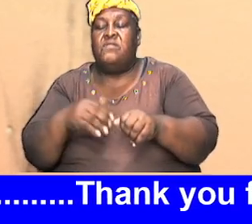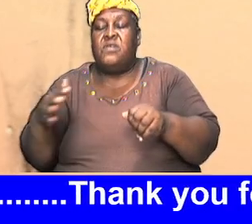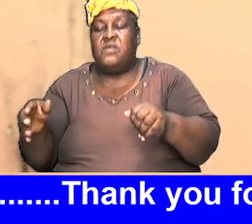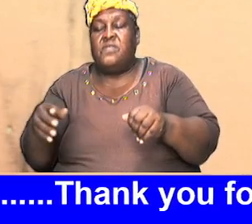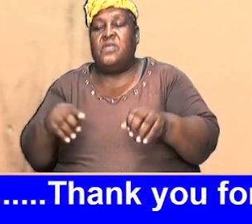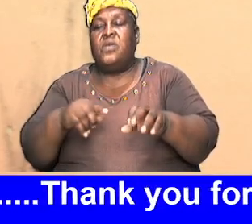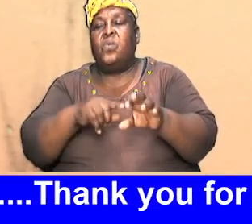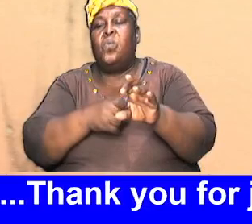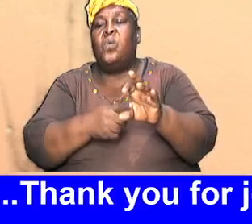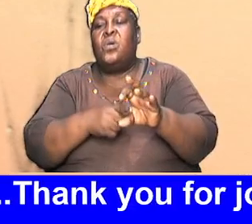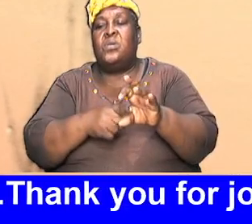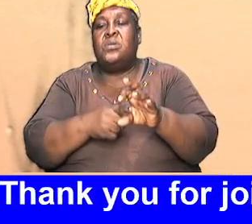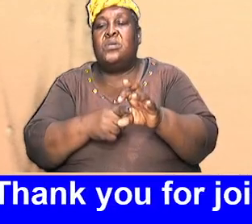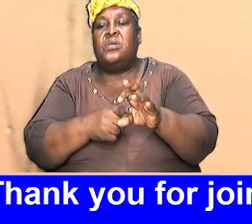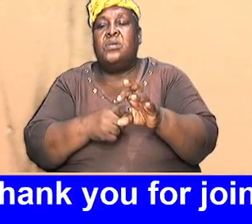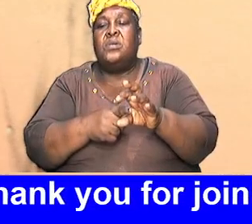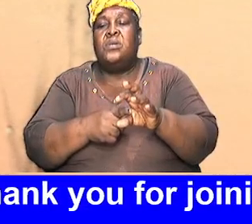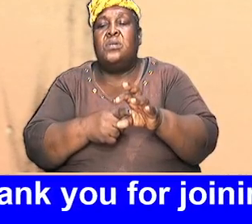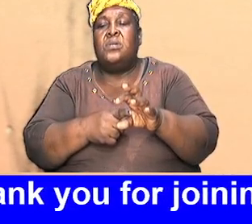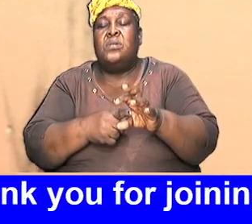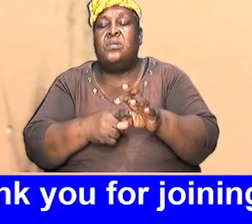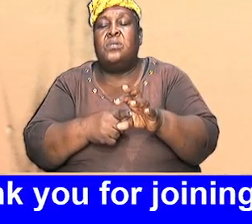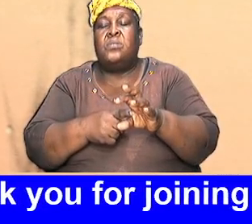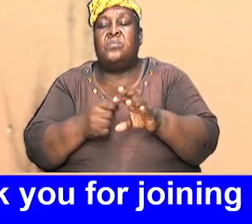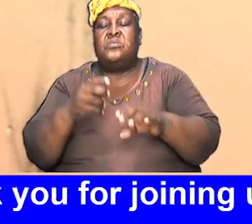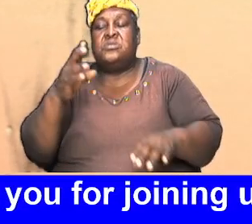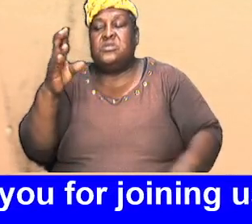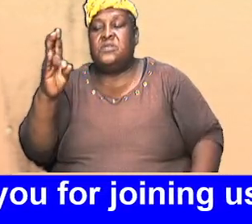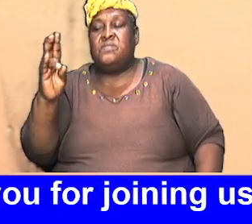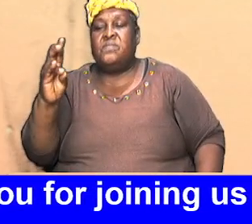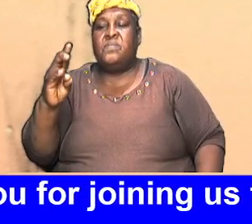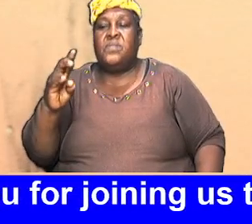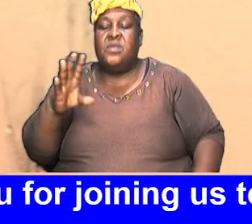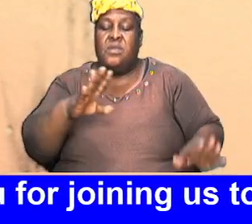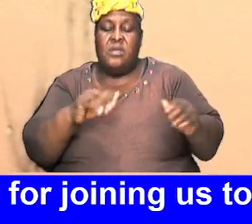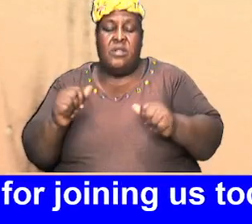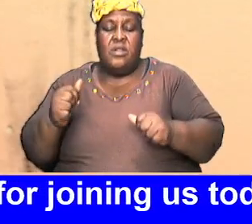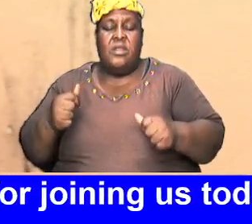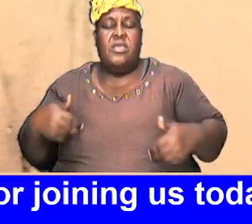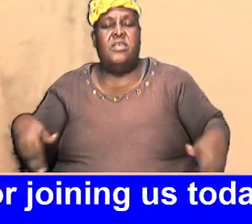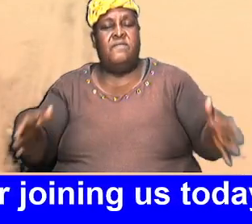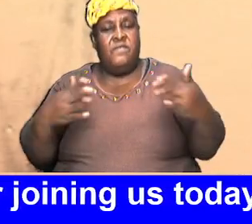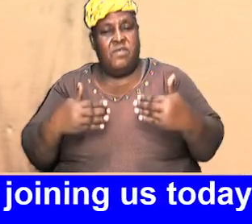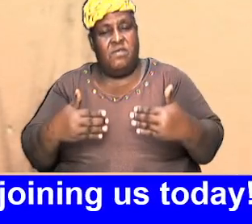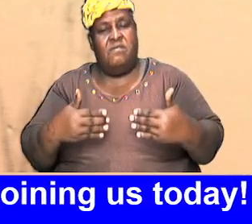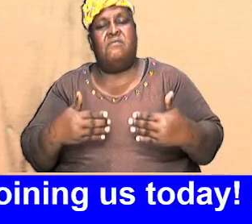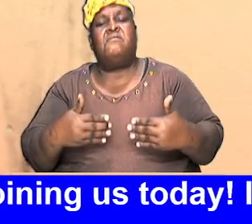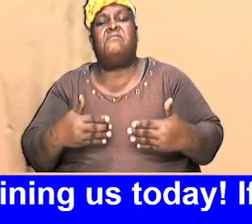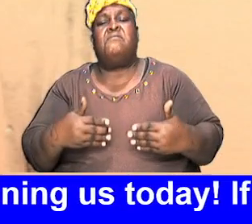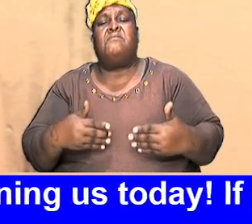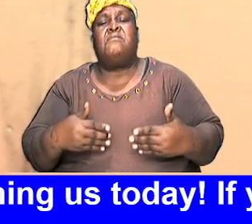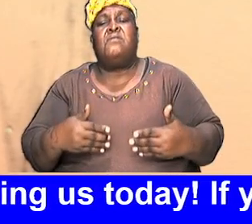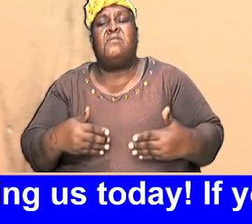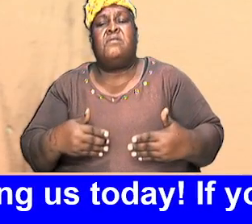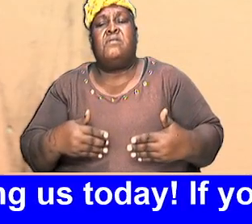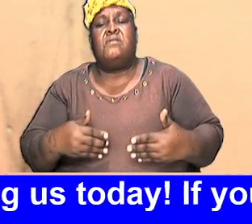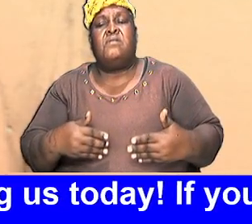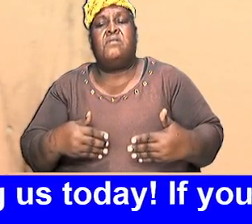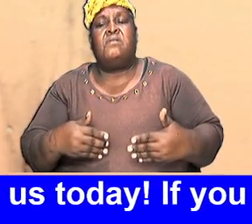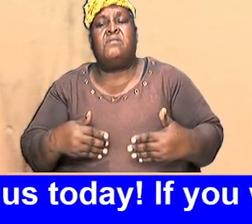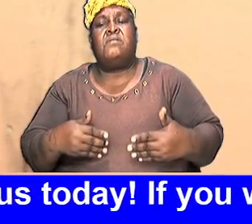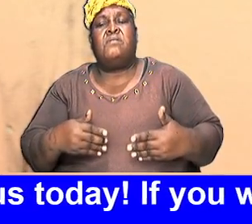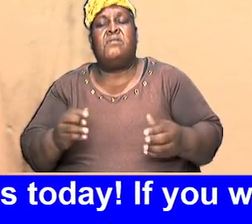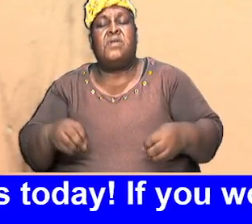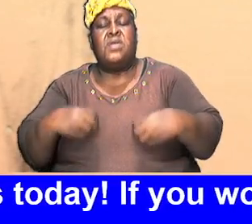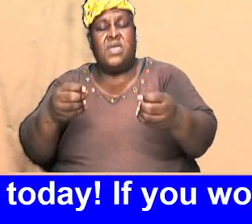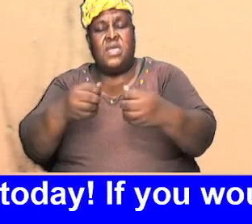seven o'clock sorry so we want to leave here the latest we'll be going against the traffic so just to give space